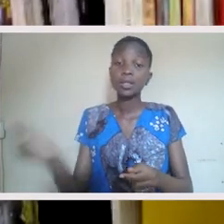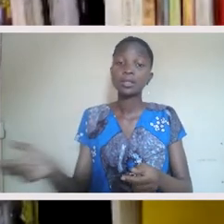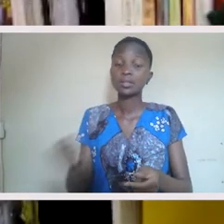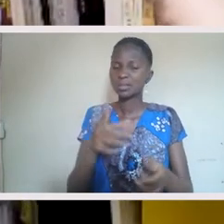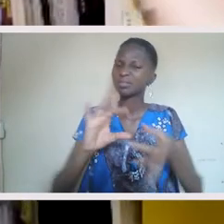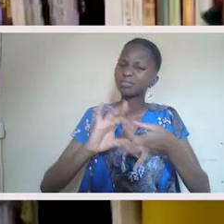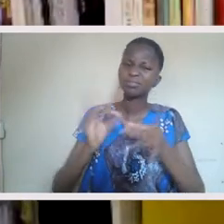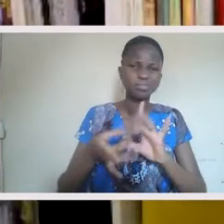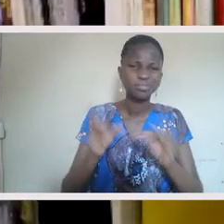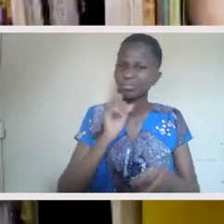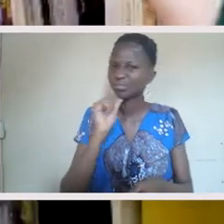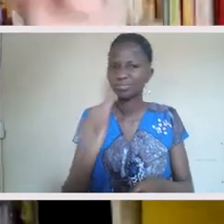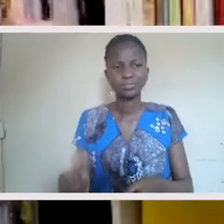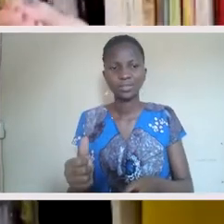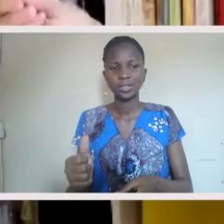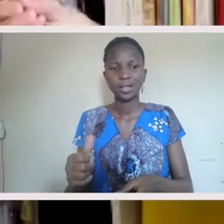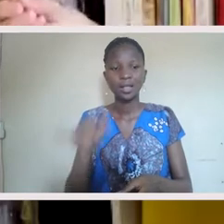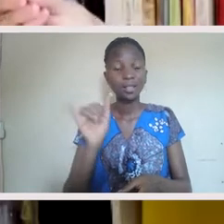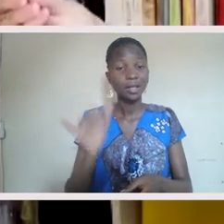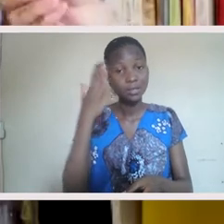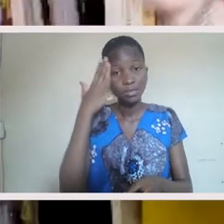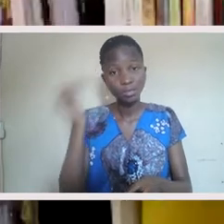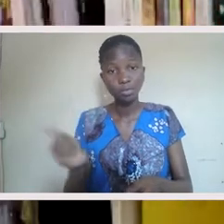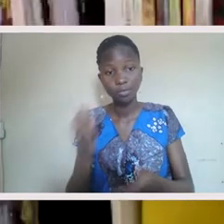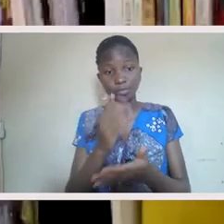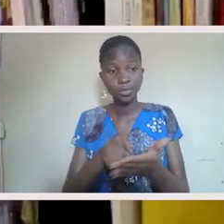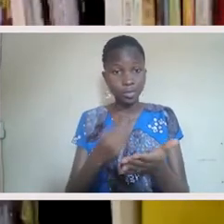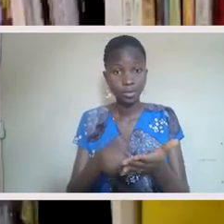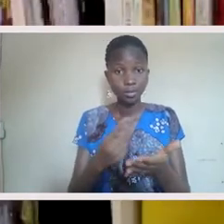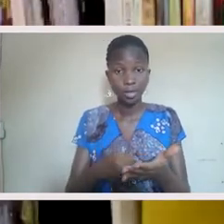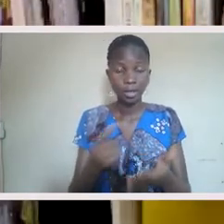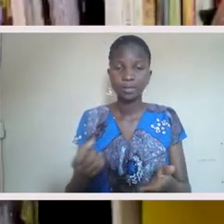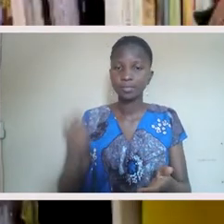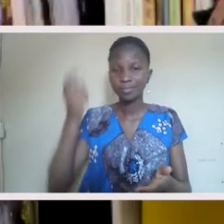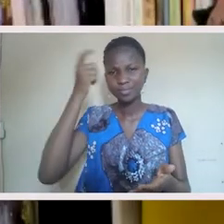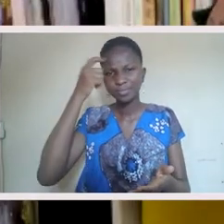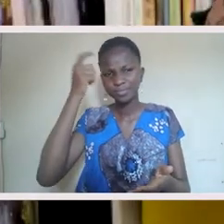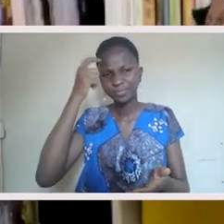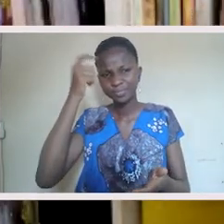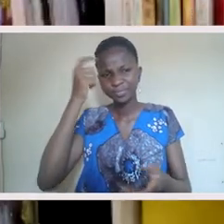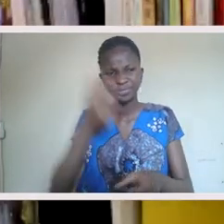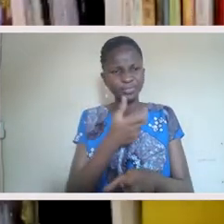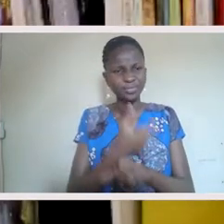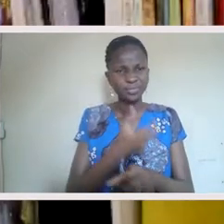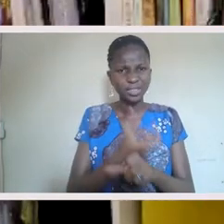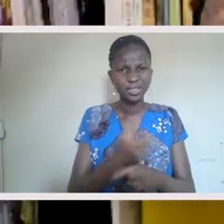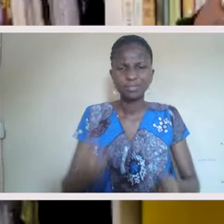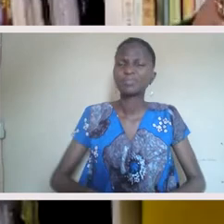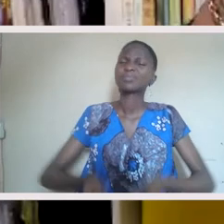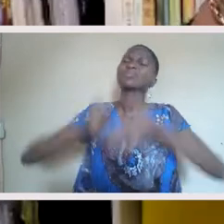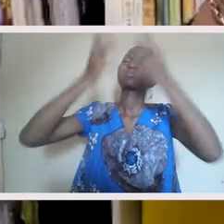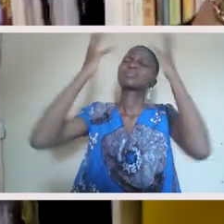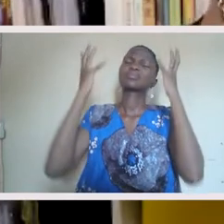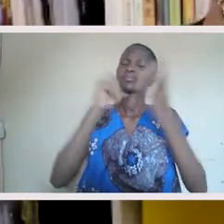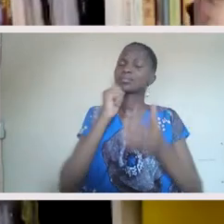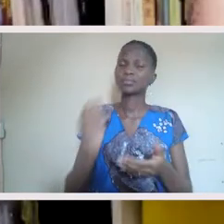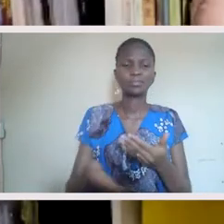components to it. They're in relationship. They don't work outside of each other. So I get that sometimes cognitive dissonance, beautiful term for what happens